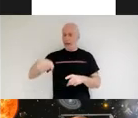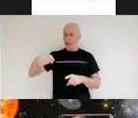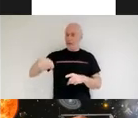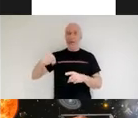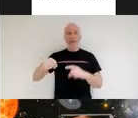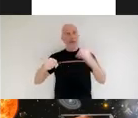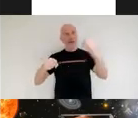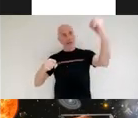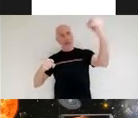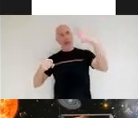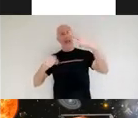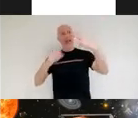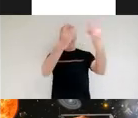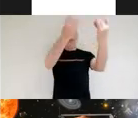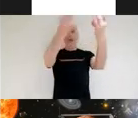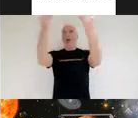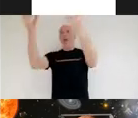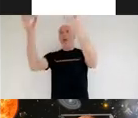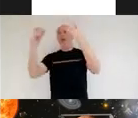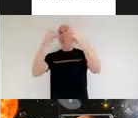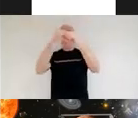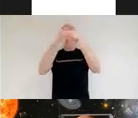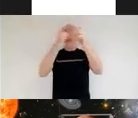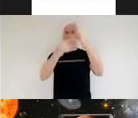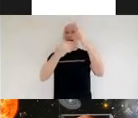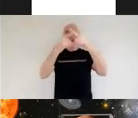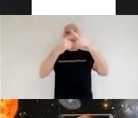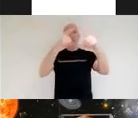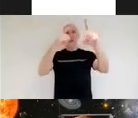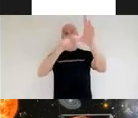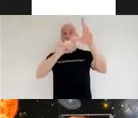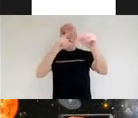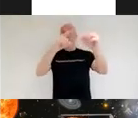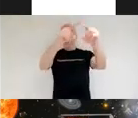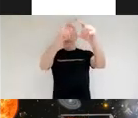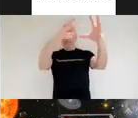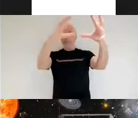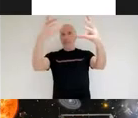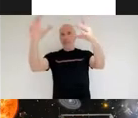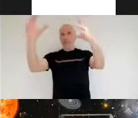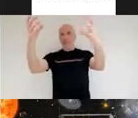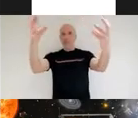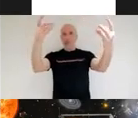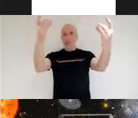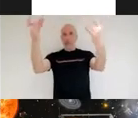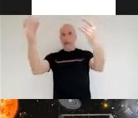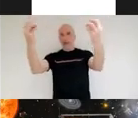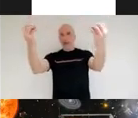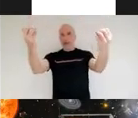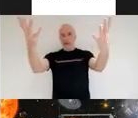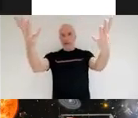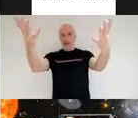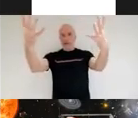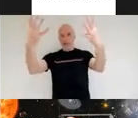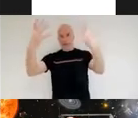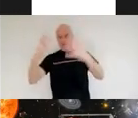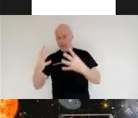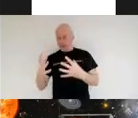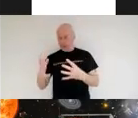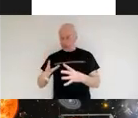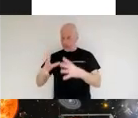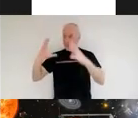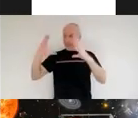distant stars galaxies and objects in the universe and the bigger that your dish is or your mirror is